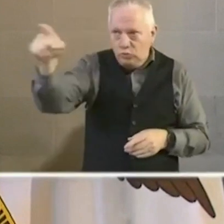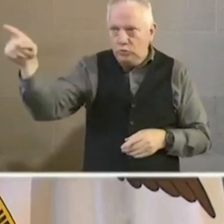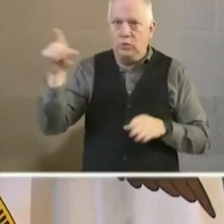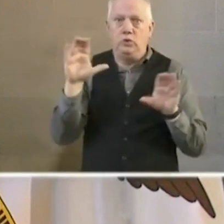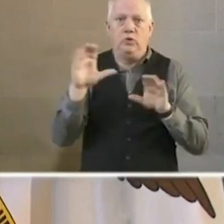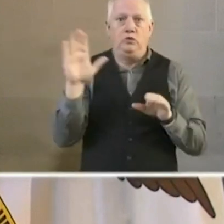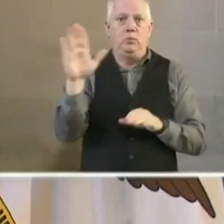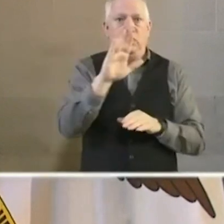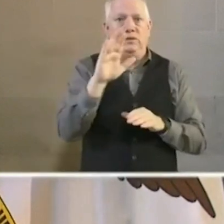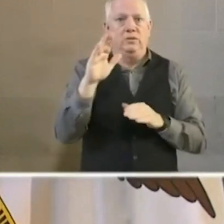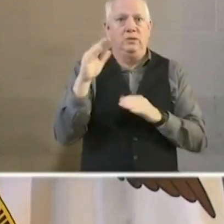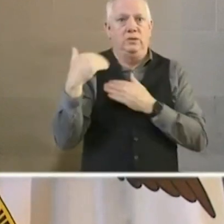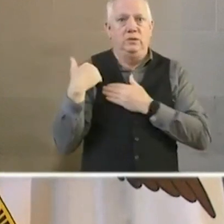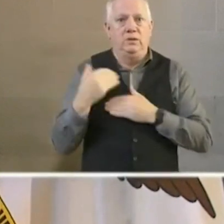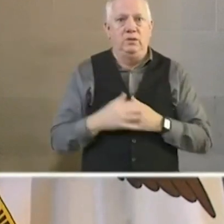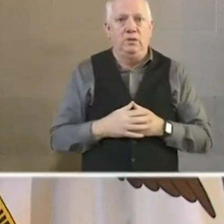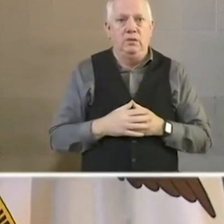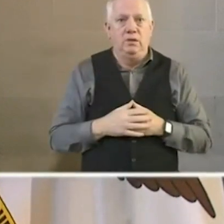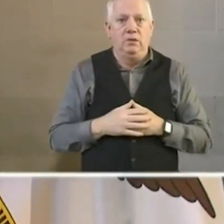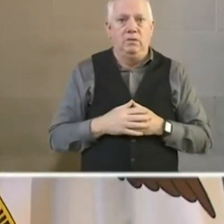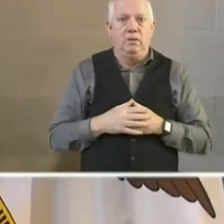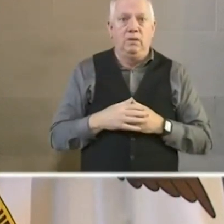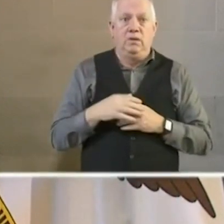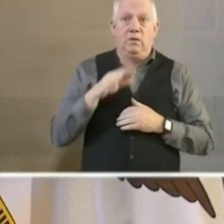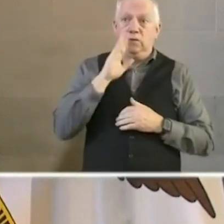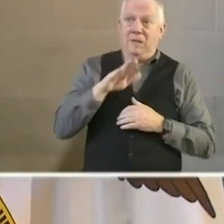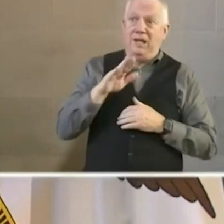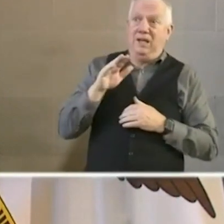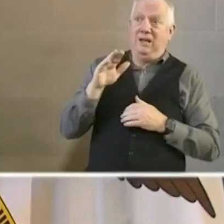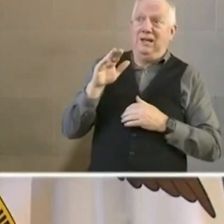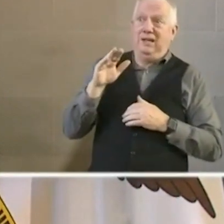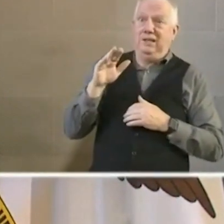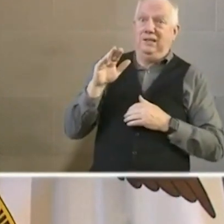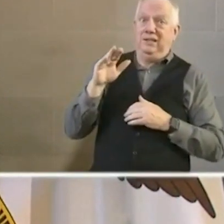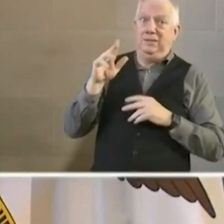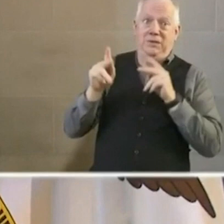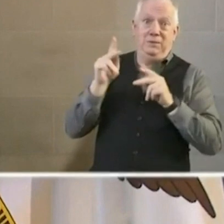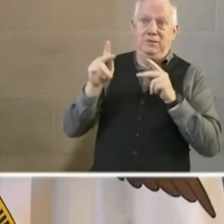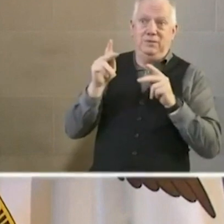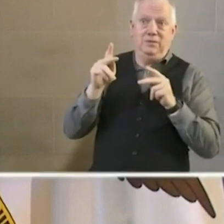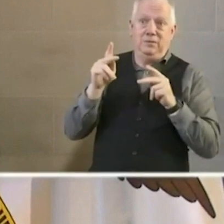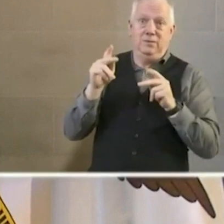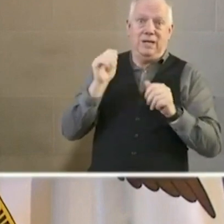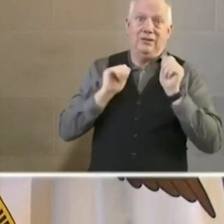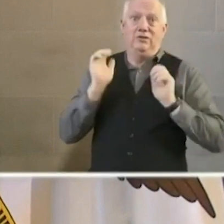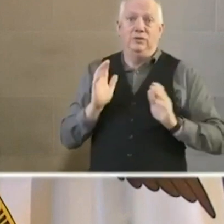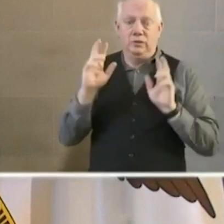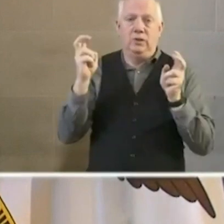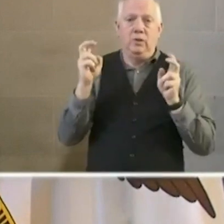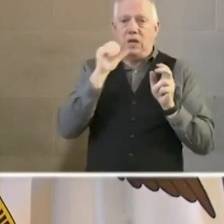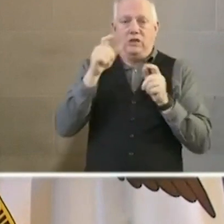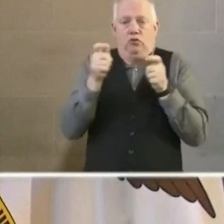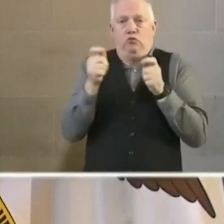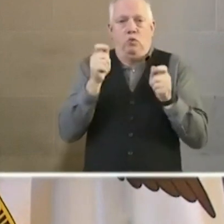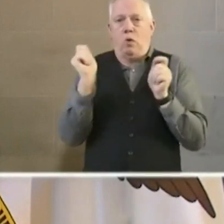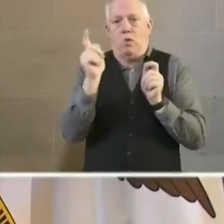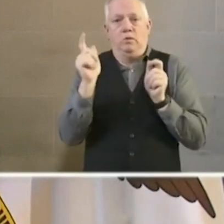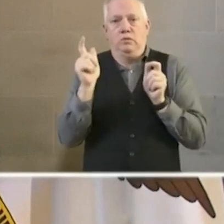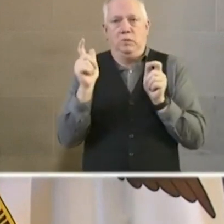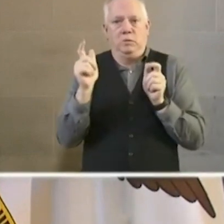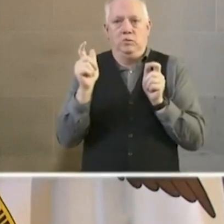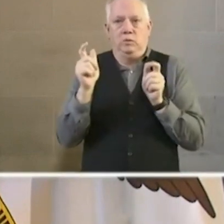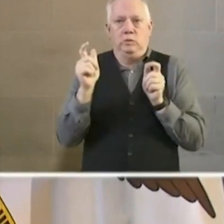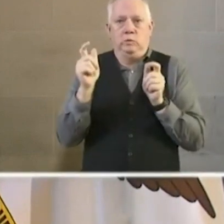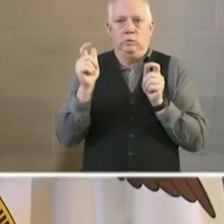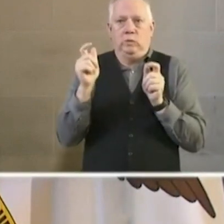doing your part. So for those who are bad actors, unfortunately, you know, we're not going to be able to control all of those folks at